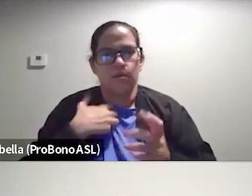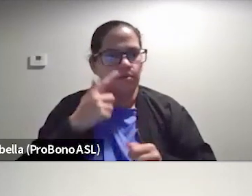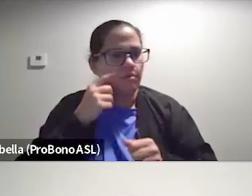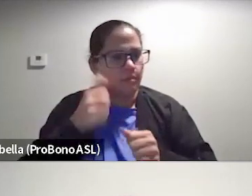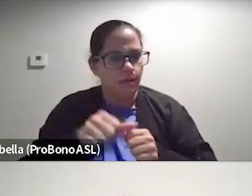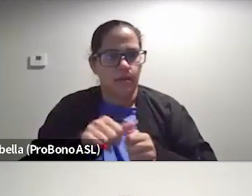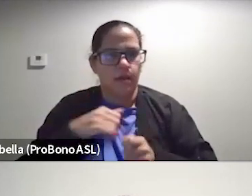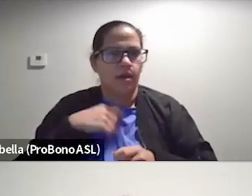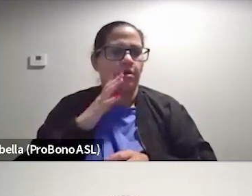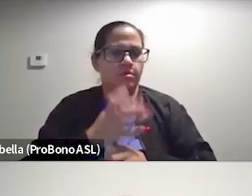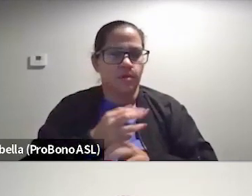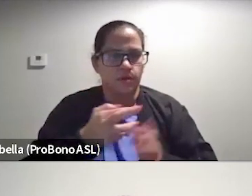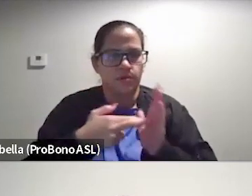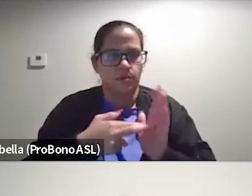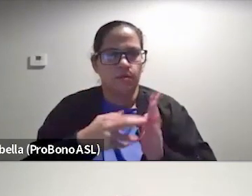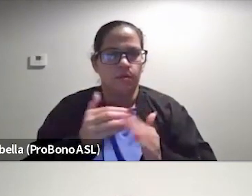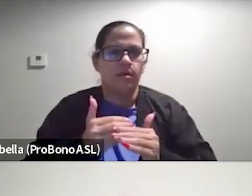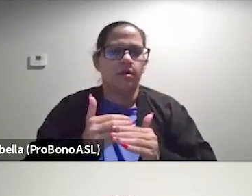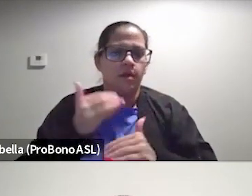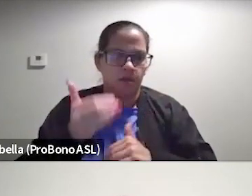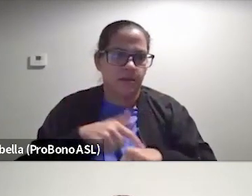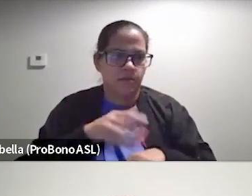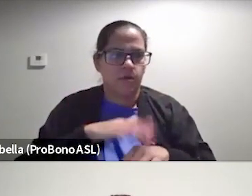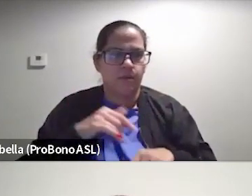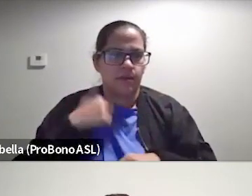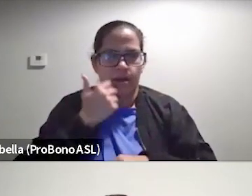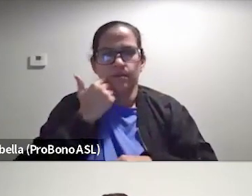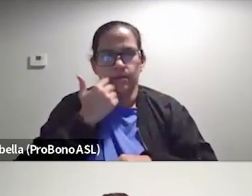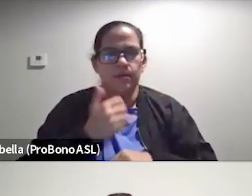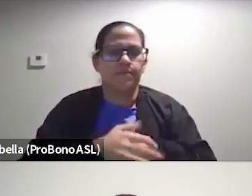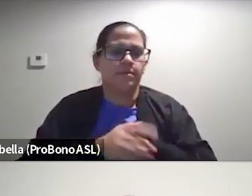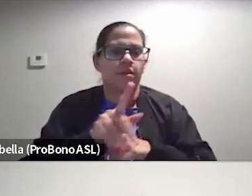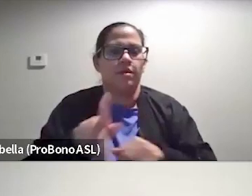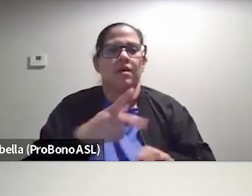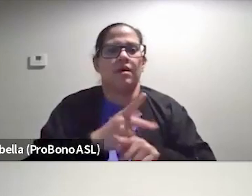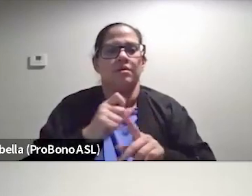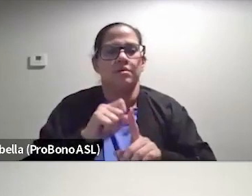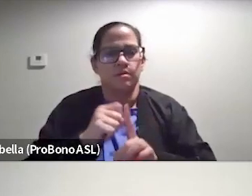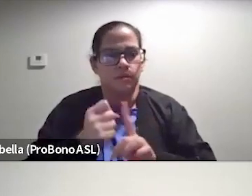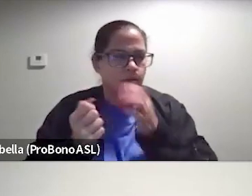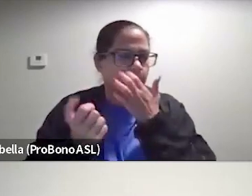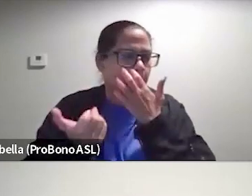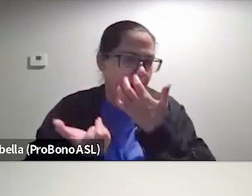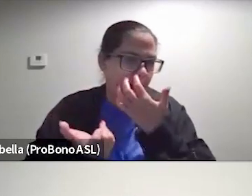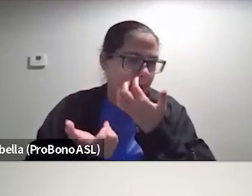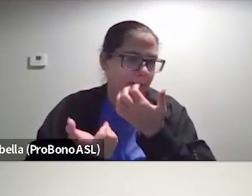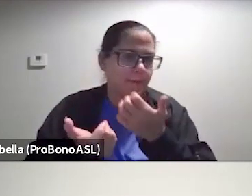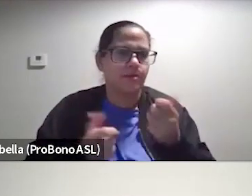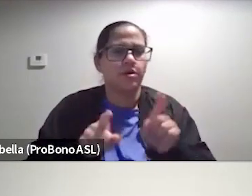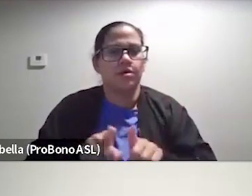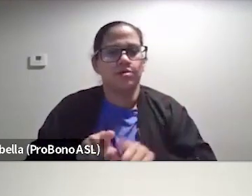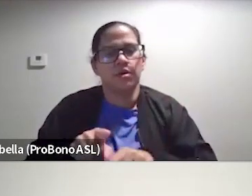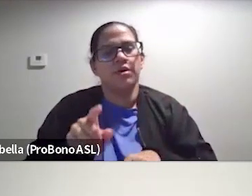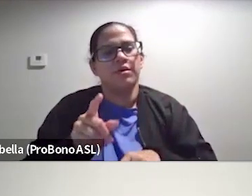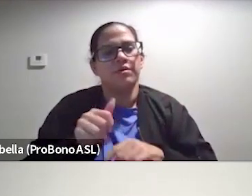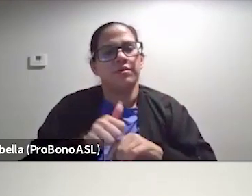remember that I'll take your role the next time you call me auntie. Like those kinds of situations, um, which also our